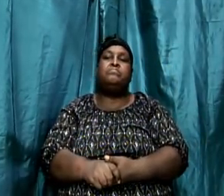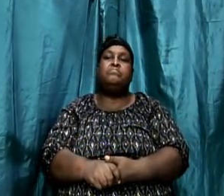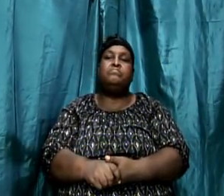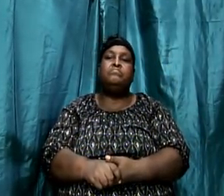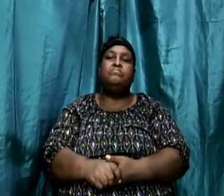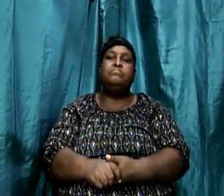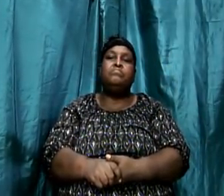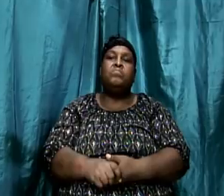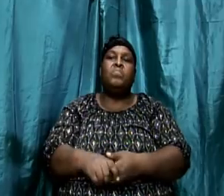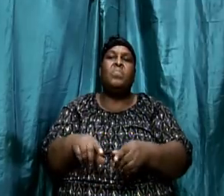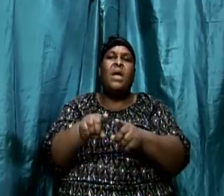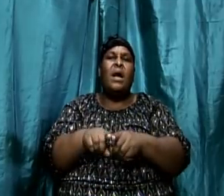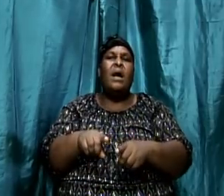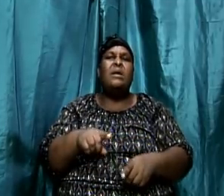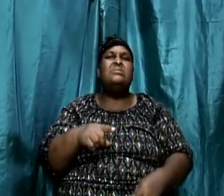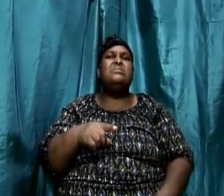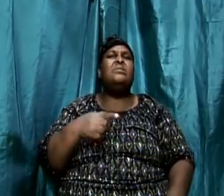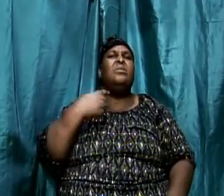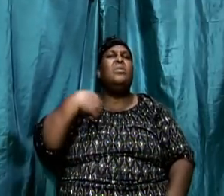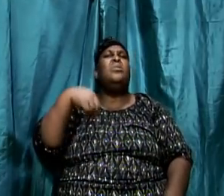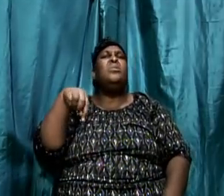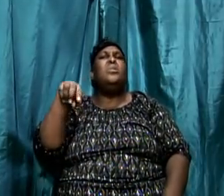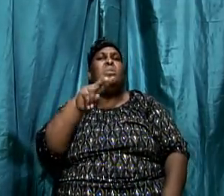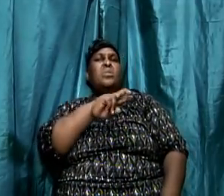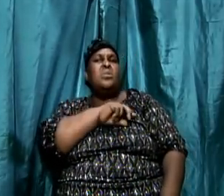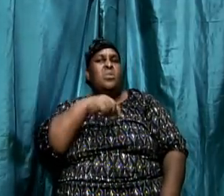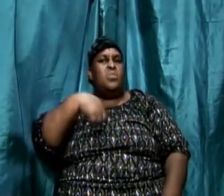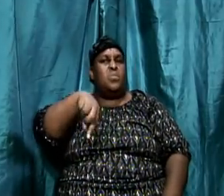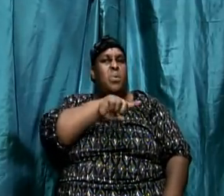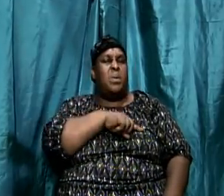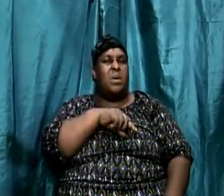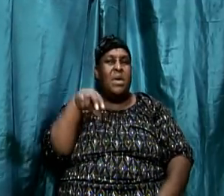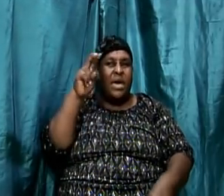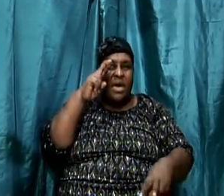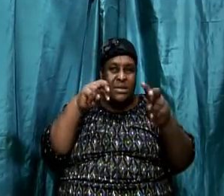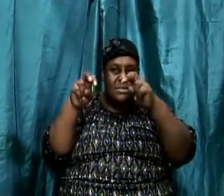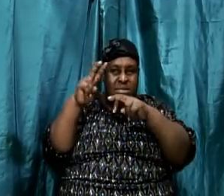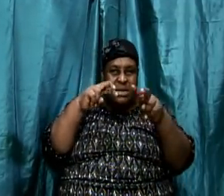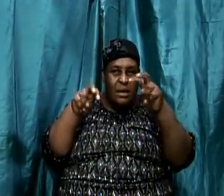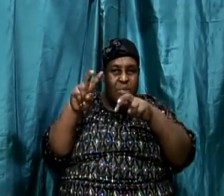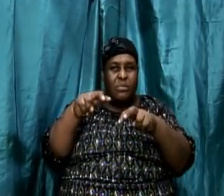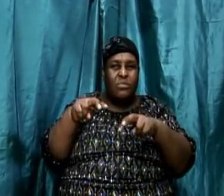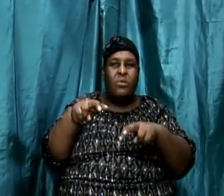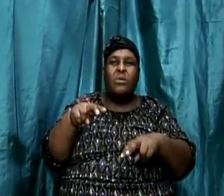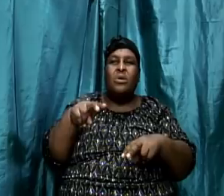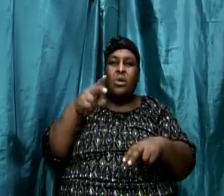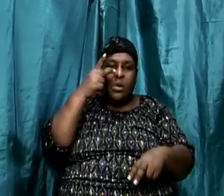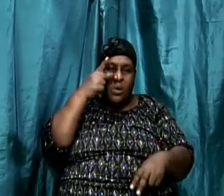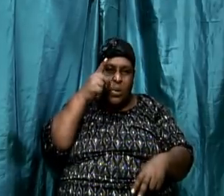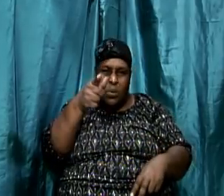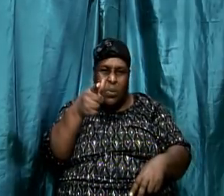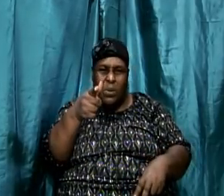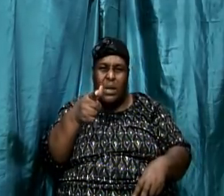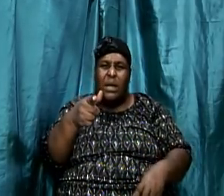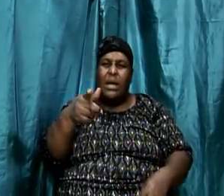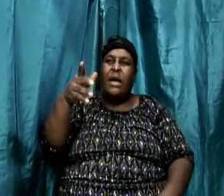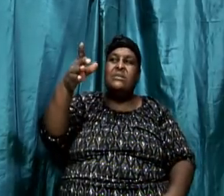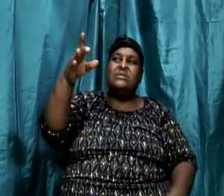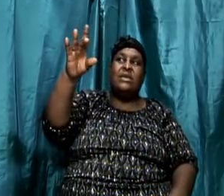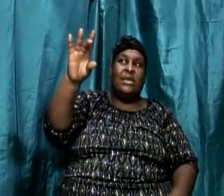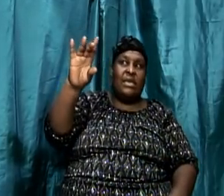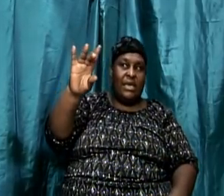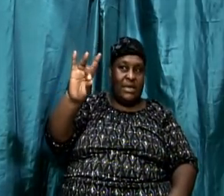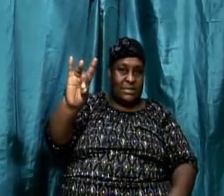Now, as we move ahead, we're going to look at eight basic things that every child of God should